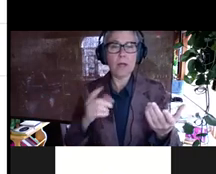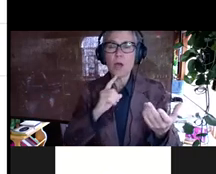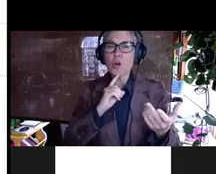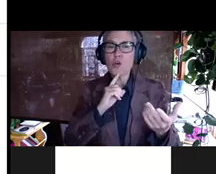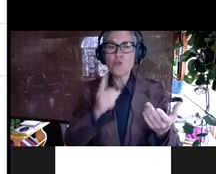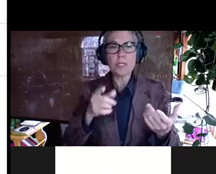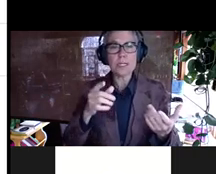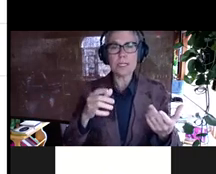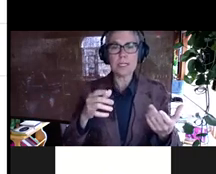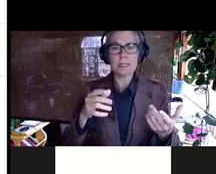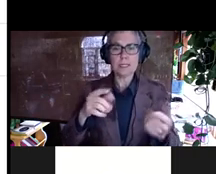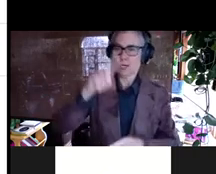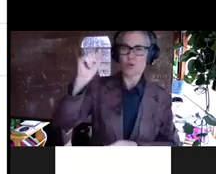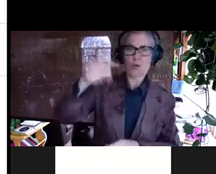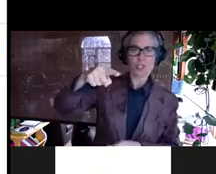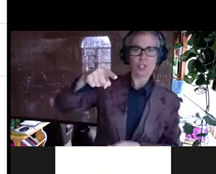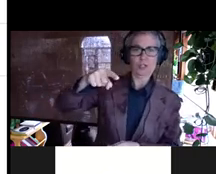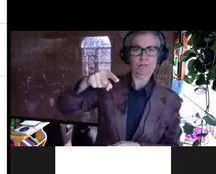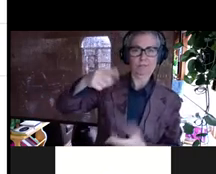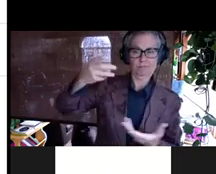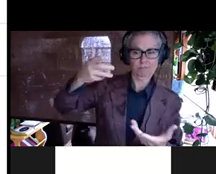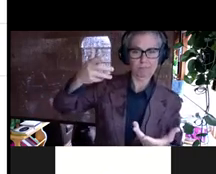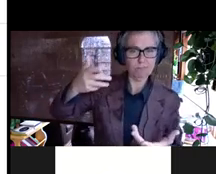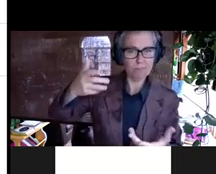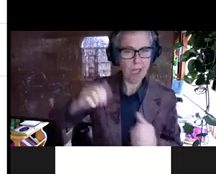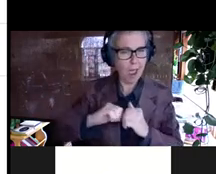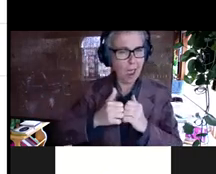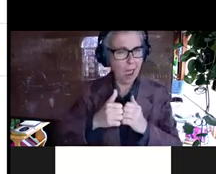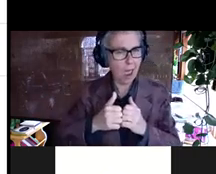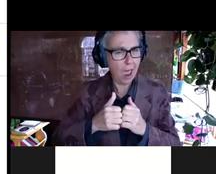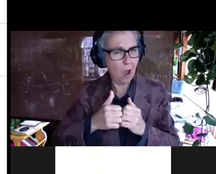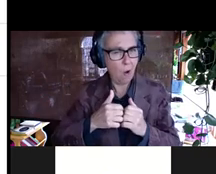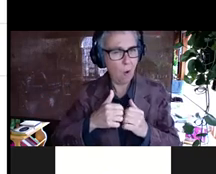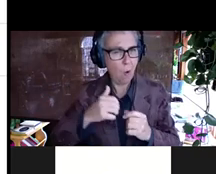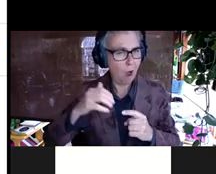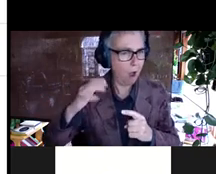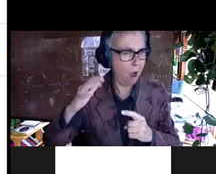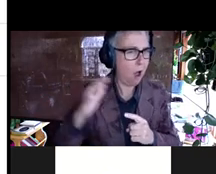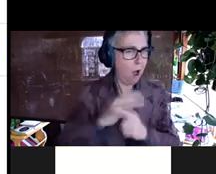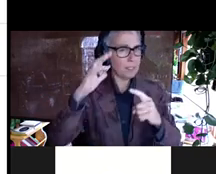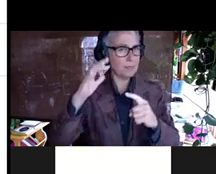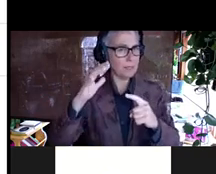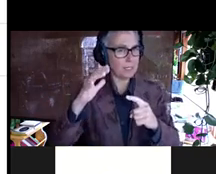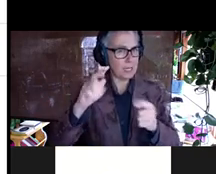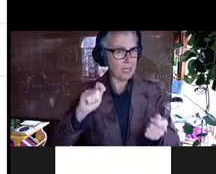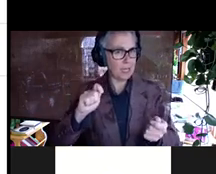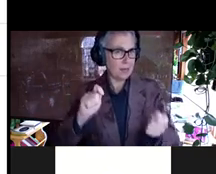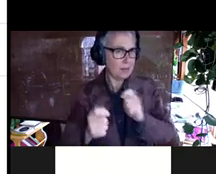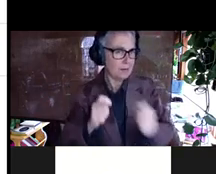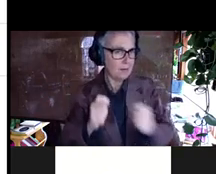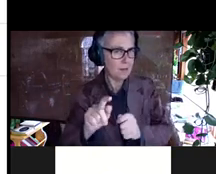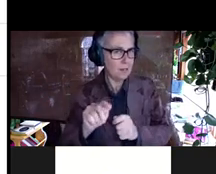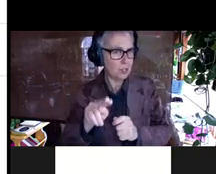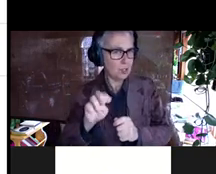question about like how one should optimally, uh, tune the environment. So